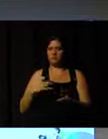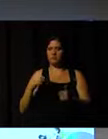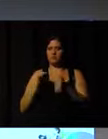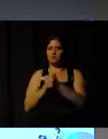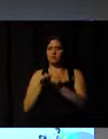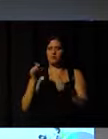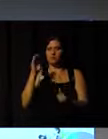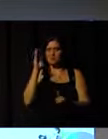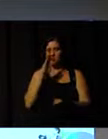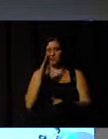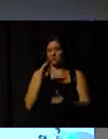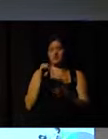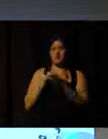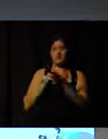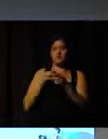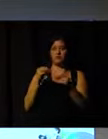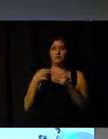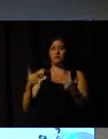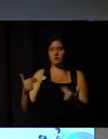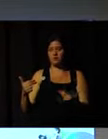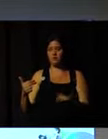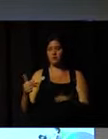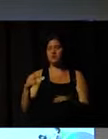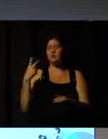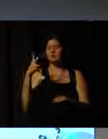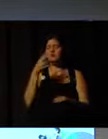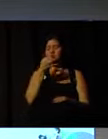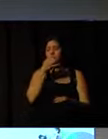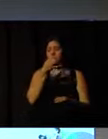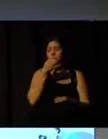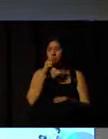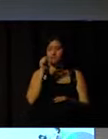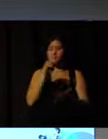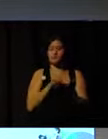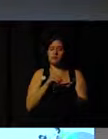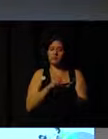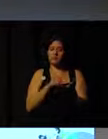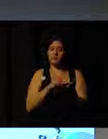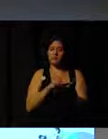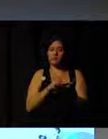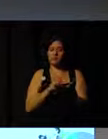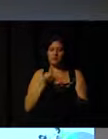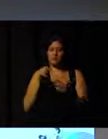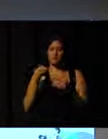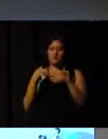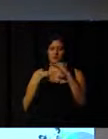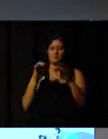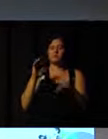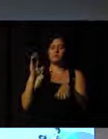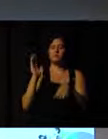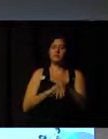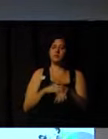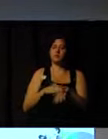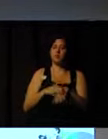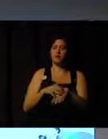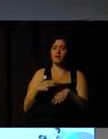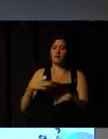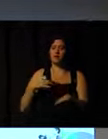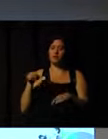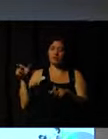work in Brazil is in Brazil is incipient. In your opinion, what is